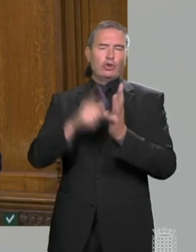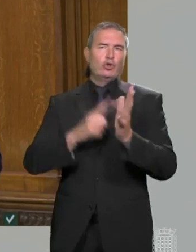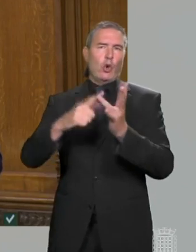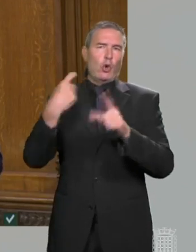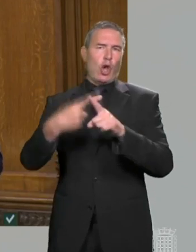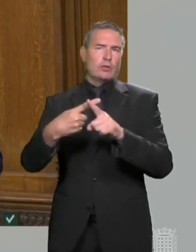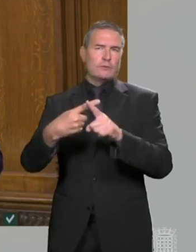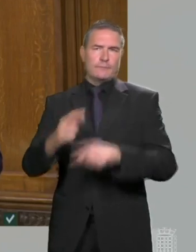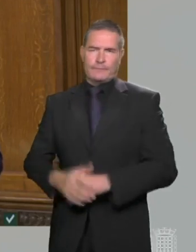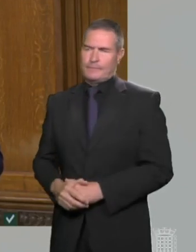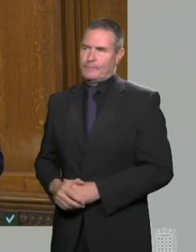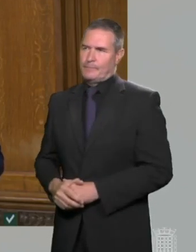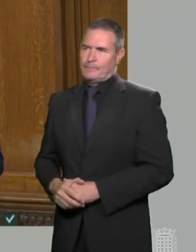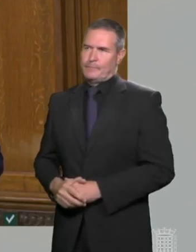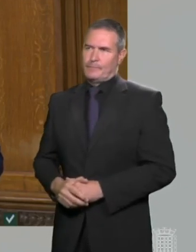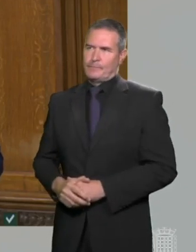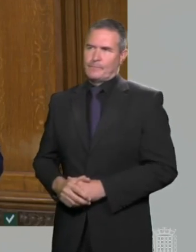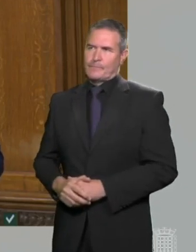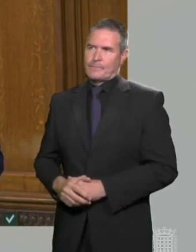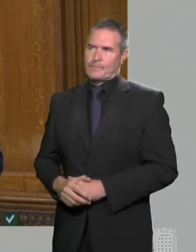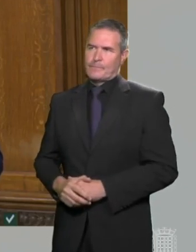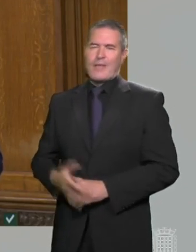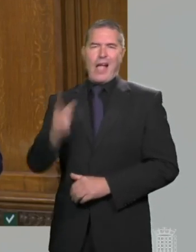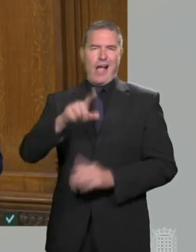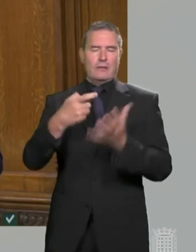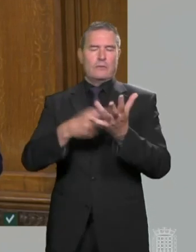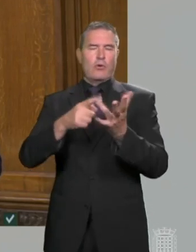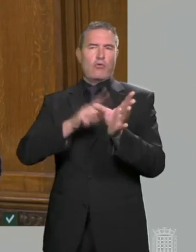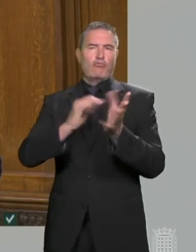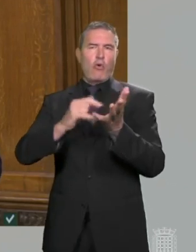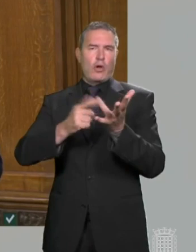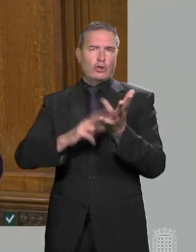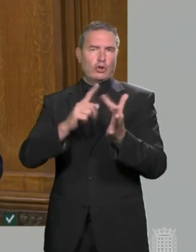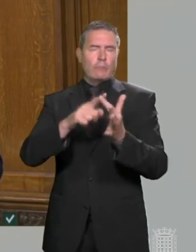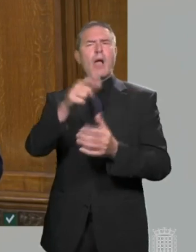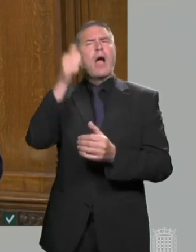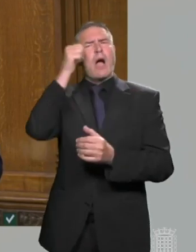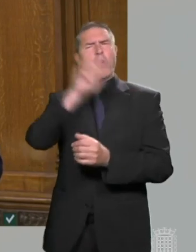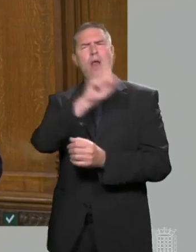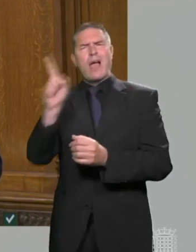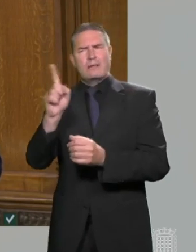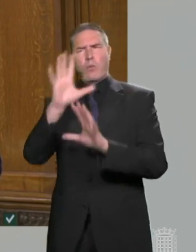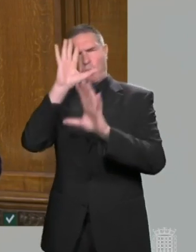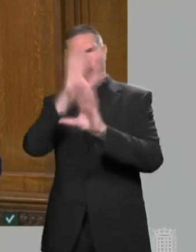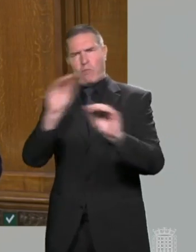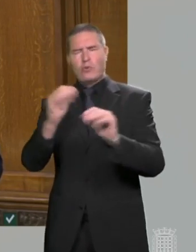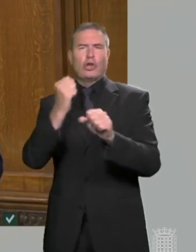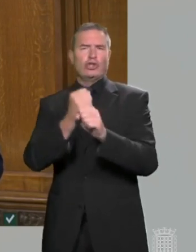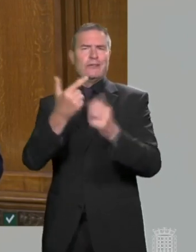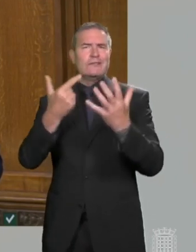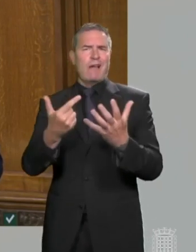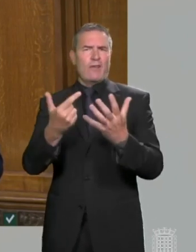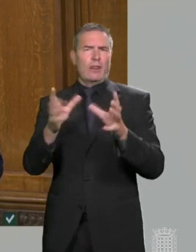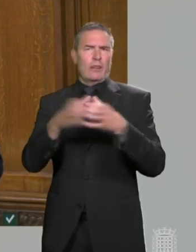relation both to Jo Cox and Roy Stone. The Prime Minister, I know, will report later in the House in more detail on the G7 Summit,